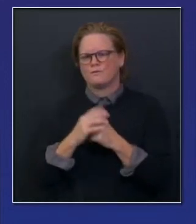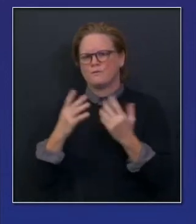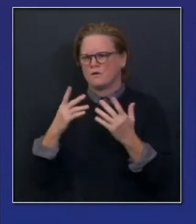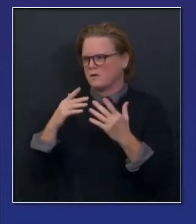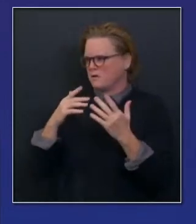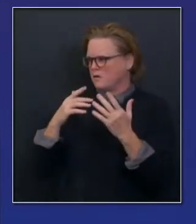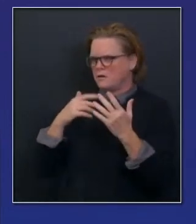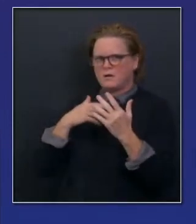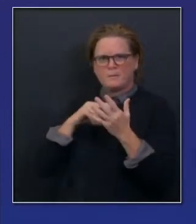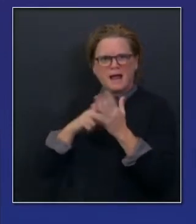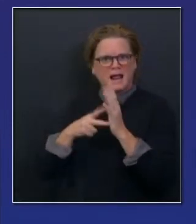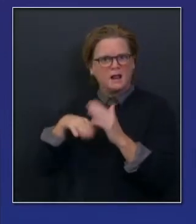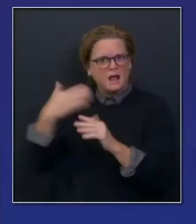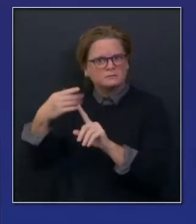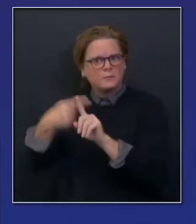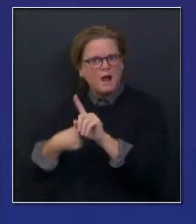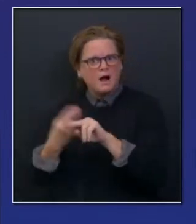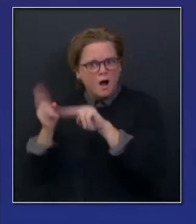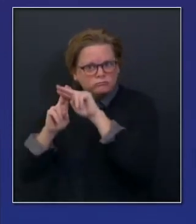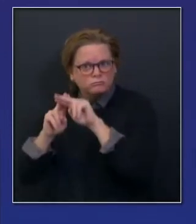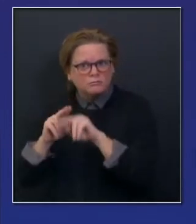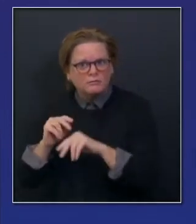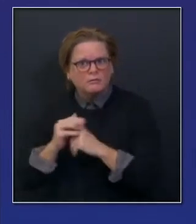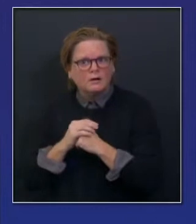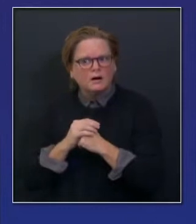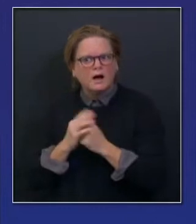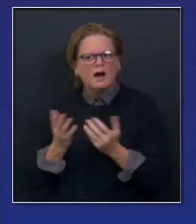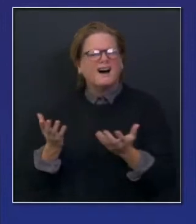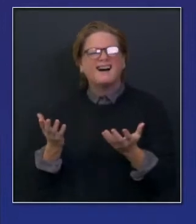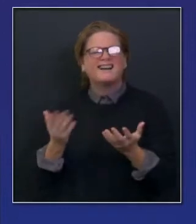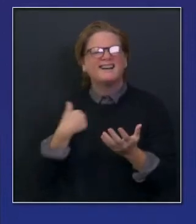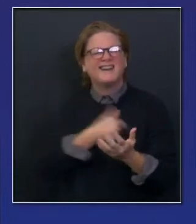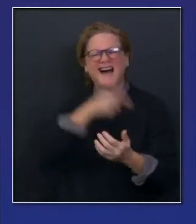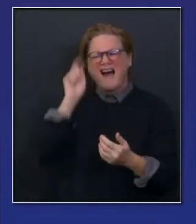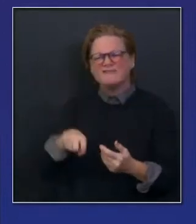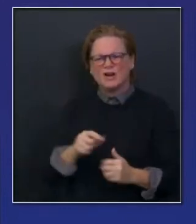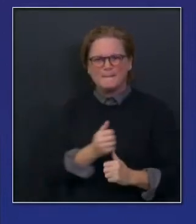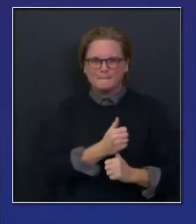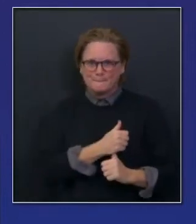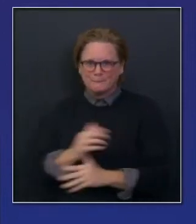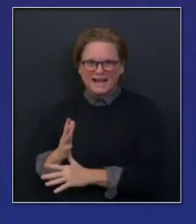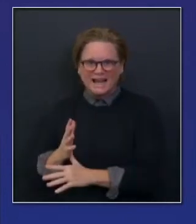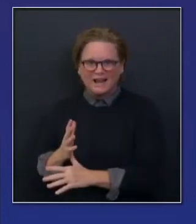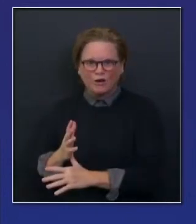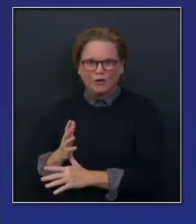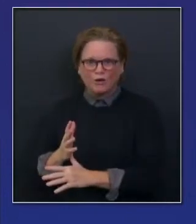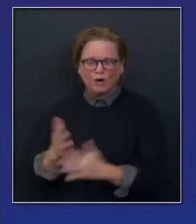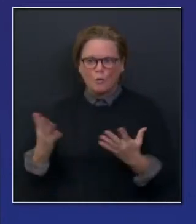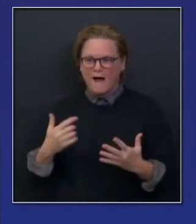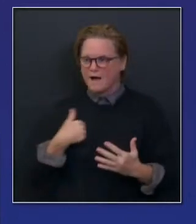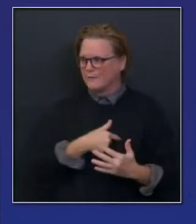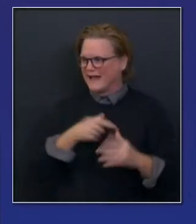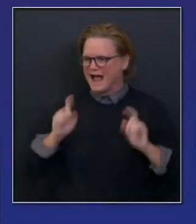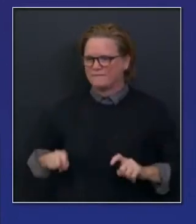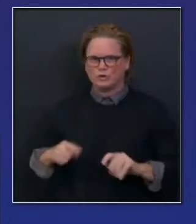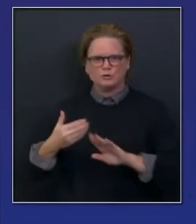we do not do what we need to do, which is not just avail ourselves when we can to the vaccine, but to continue to wear these